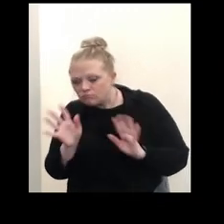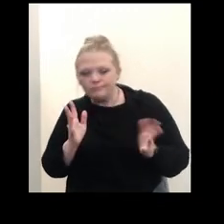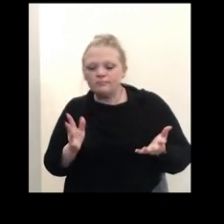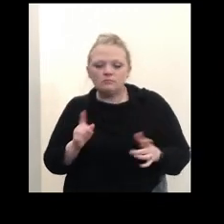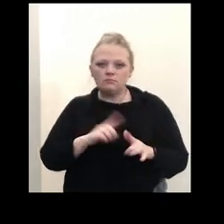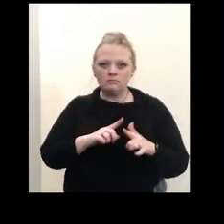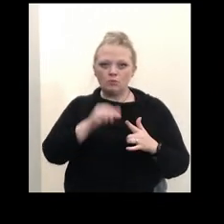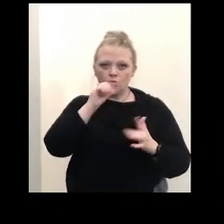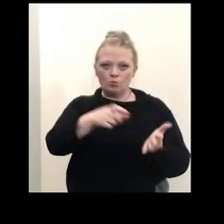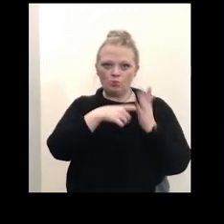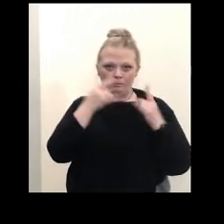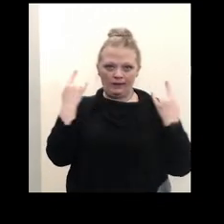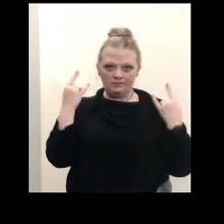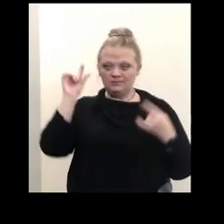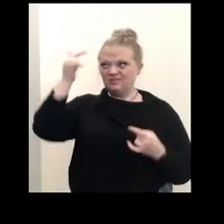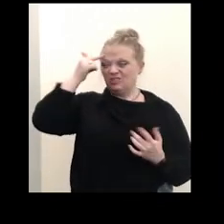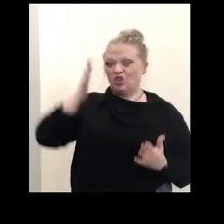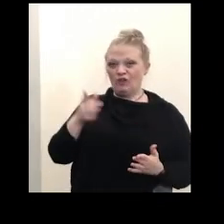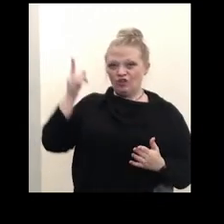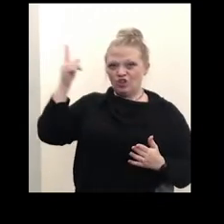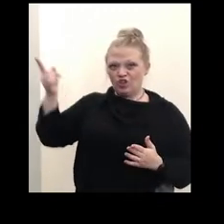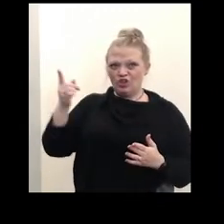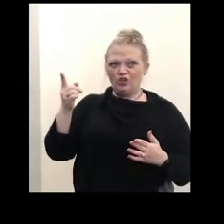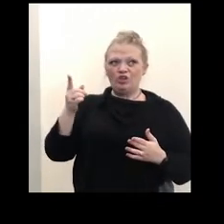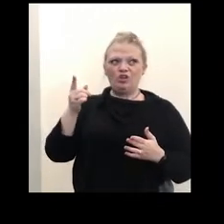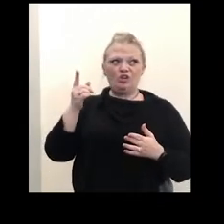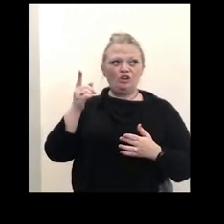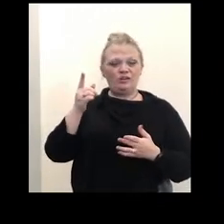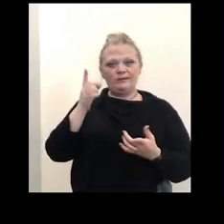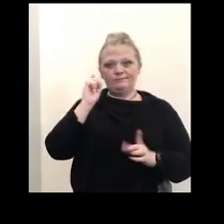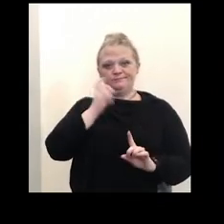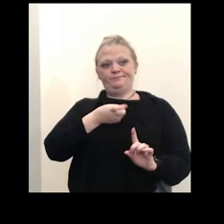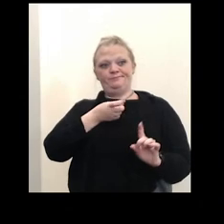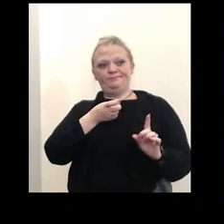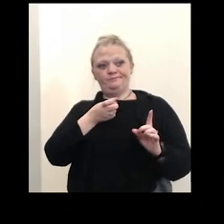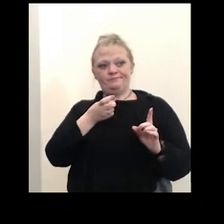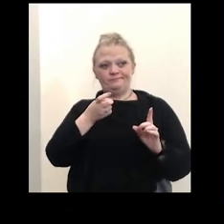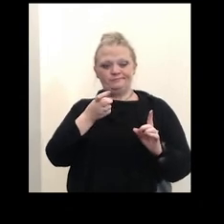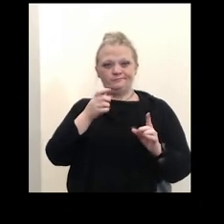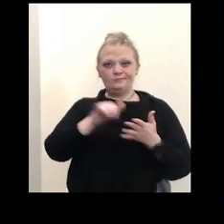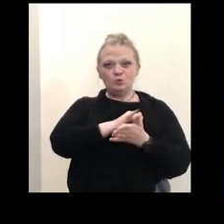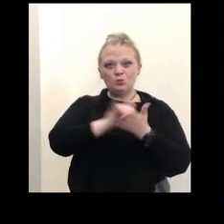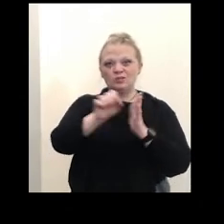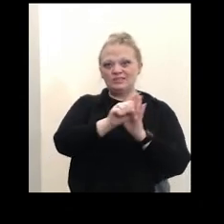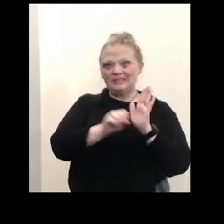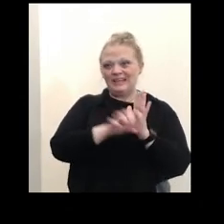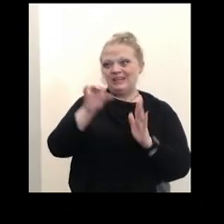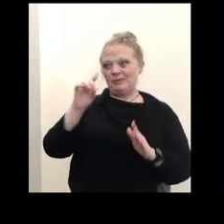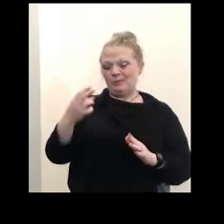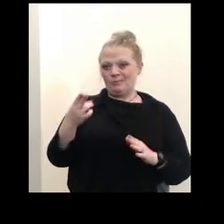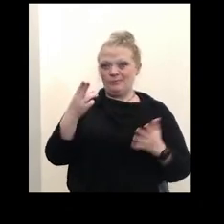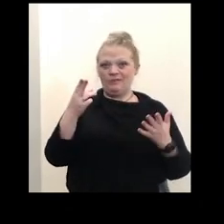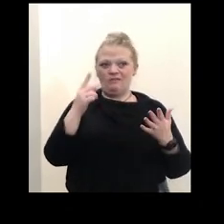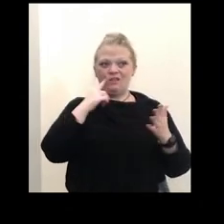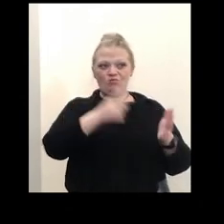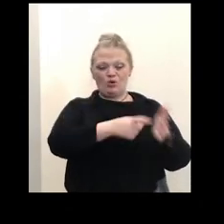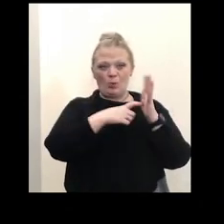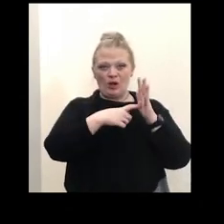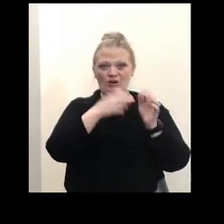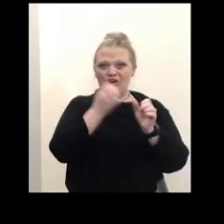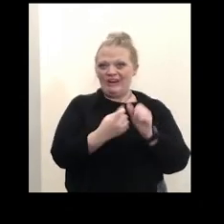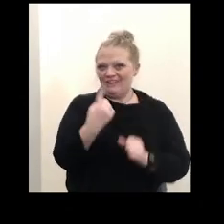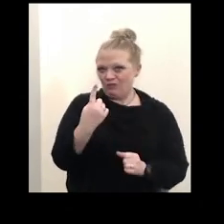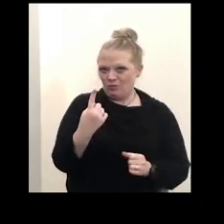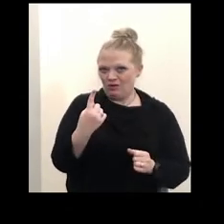governor has issued through the Department of Health Commissioner in New York State, Mary Bassett, in order requiring everyone basically except those